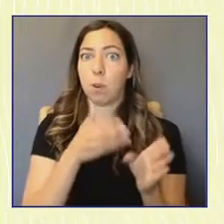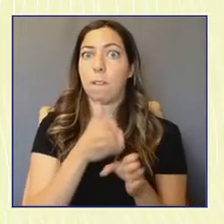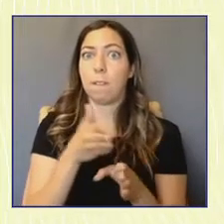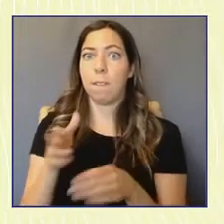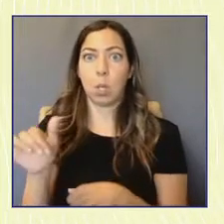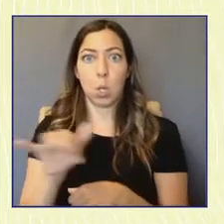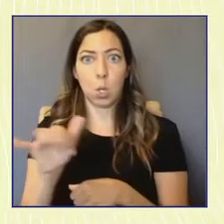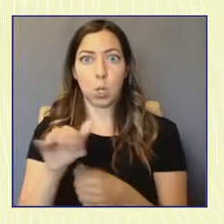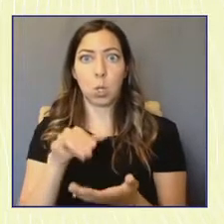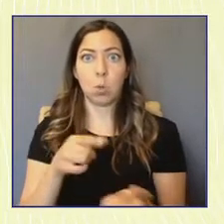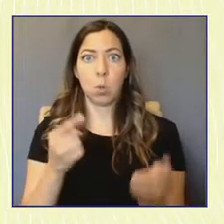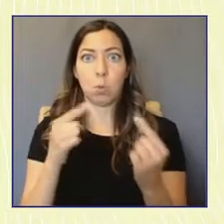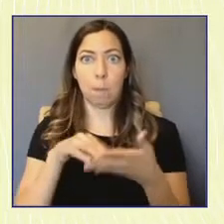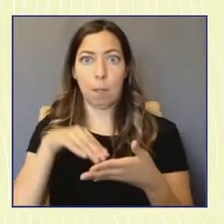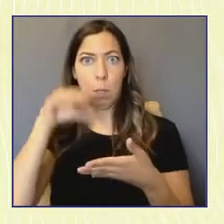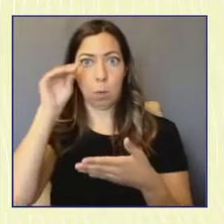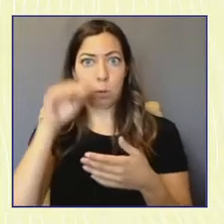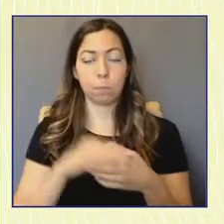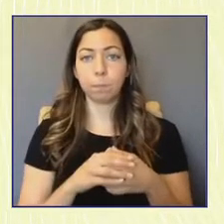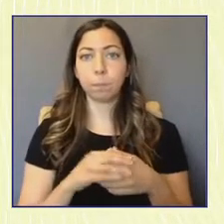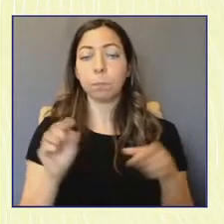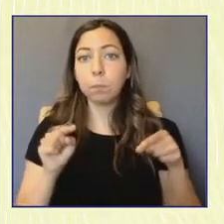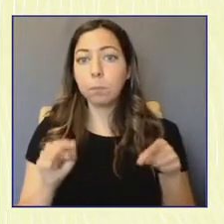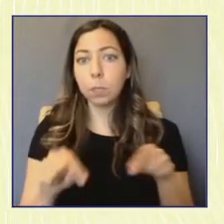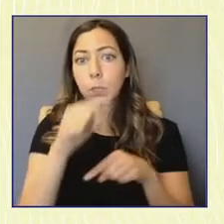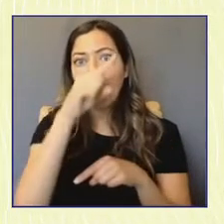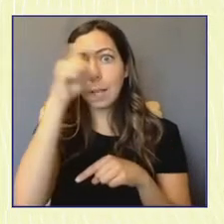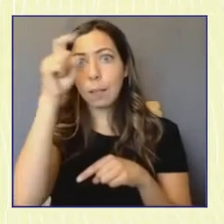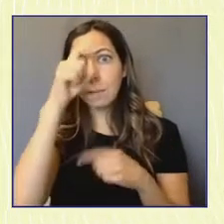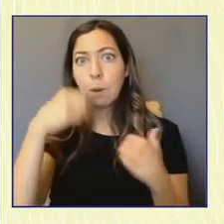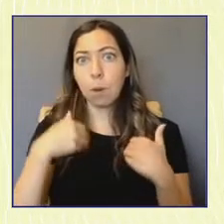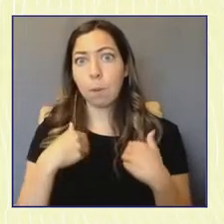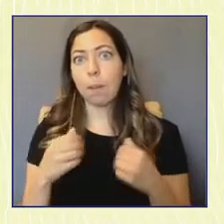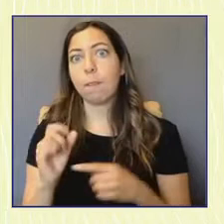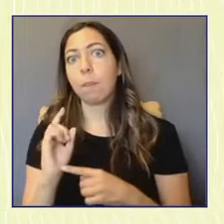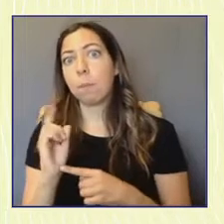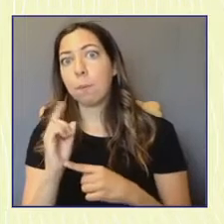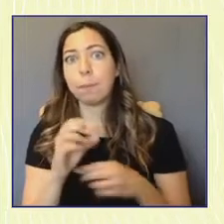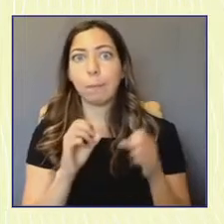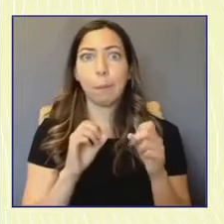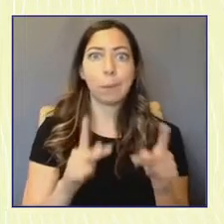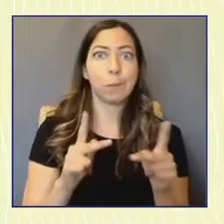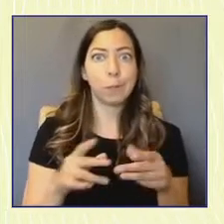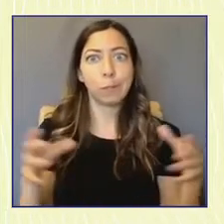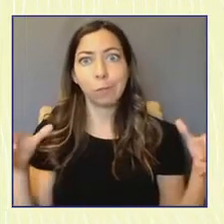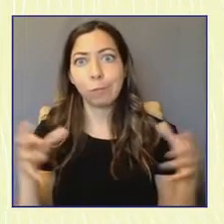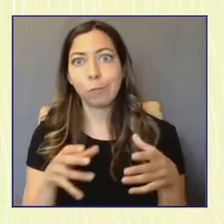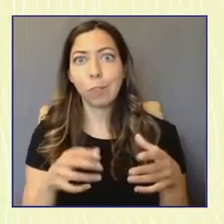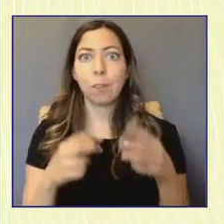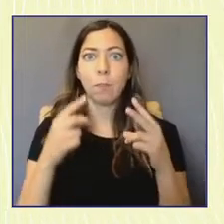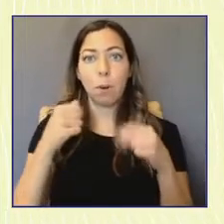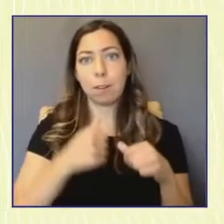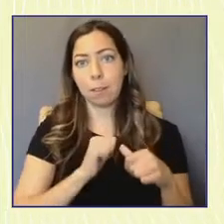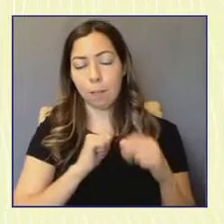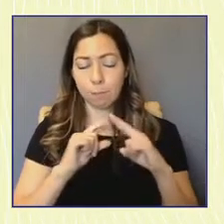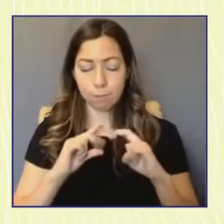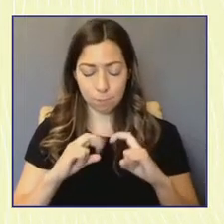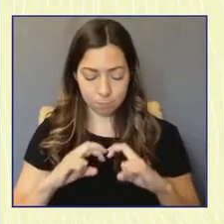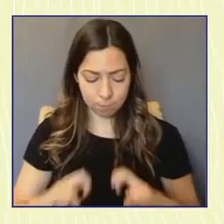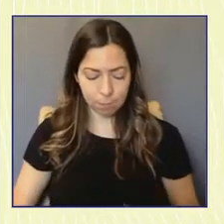And throughout the summer, we're going to have other moments and opportunities for you to do this work by engaging in self-reflection, partnering with others,